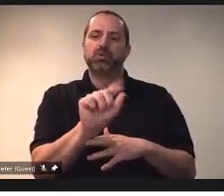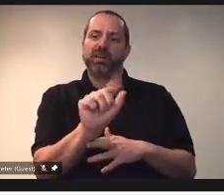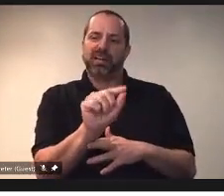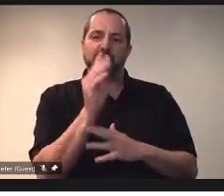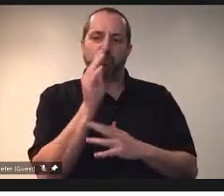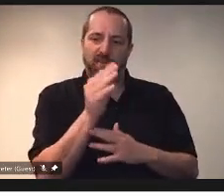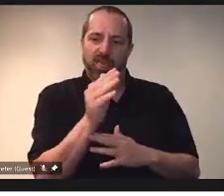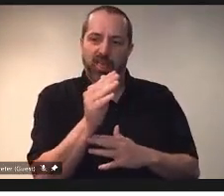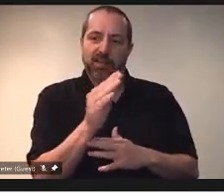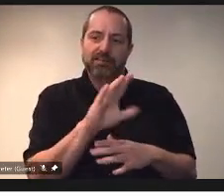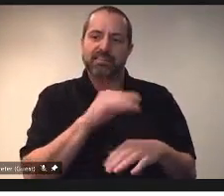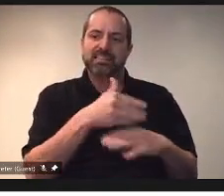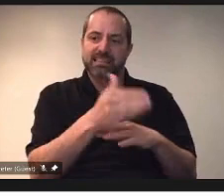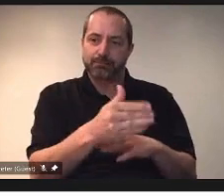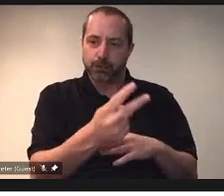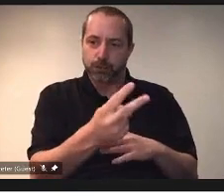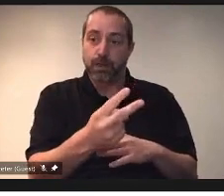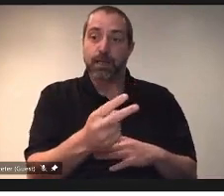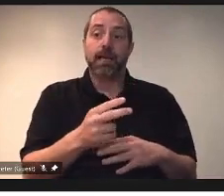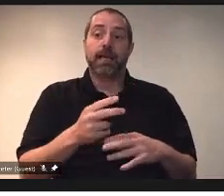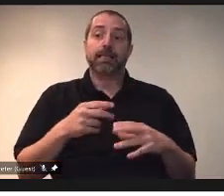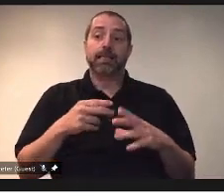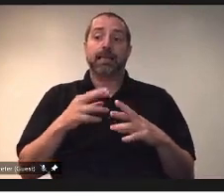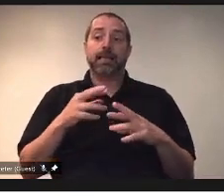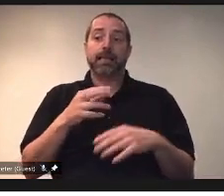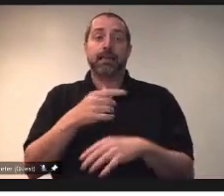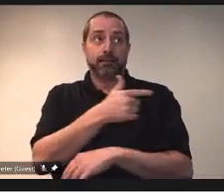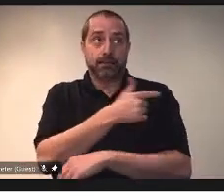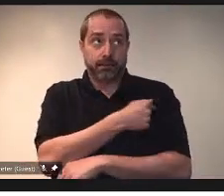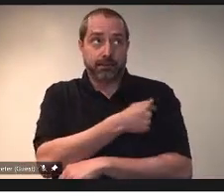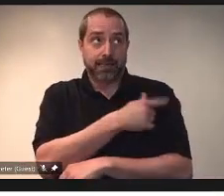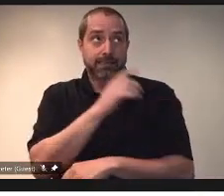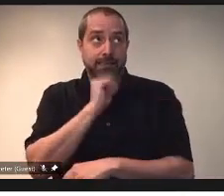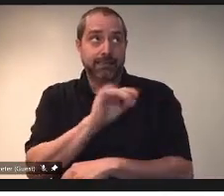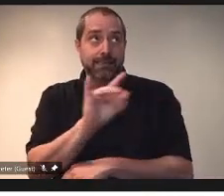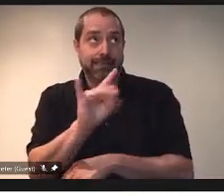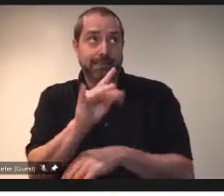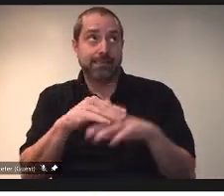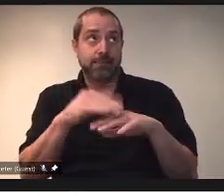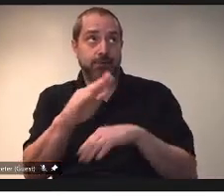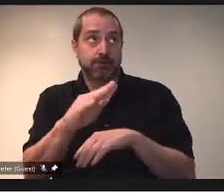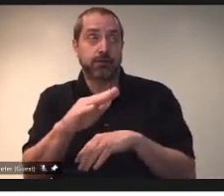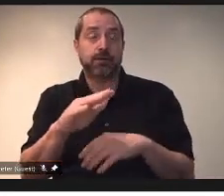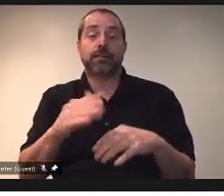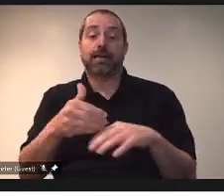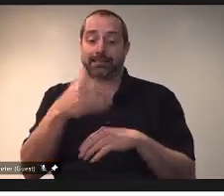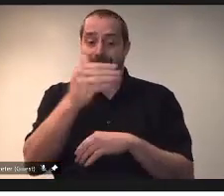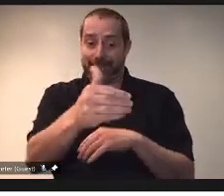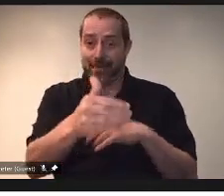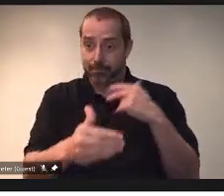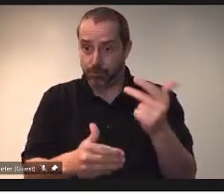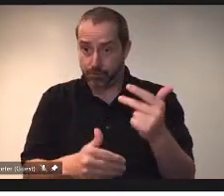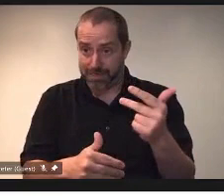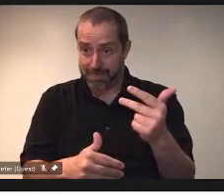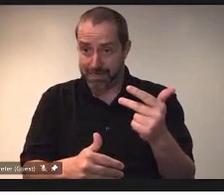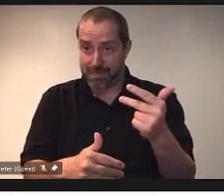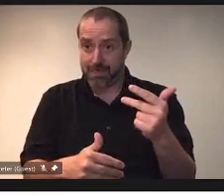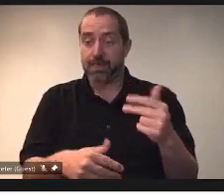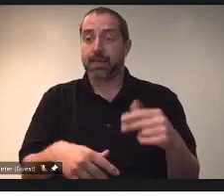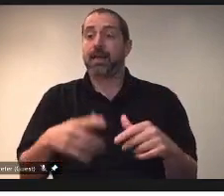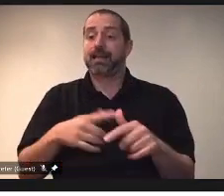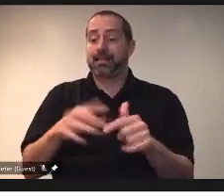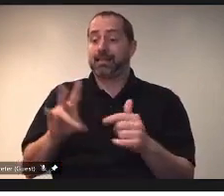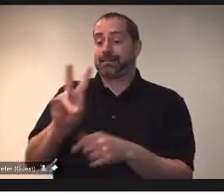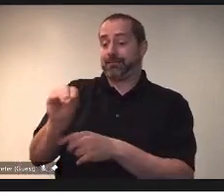first doses, 18 and over, step three, and then once we hit that 70% mark, 12 and over,